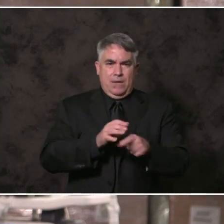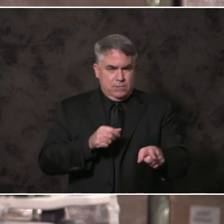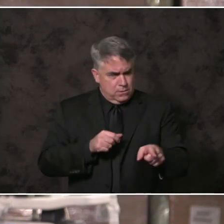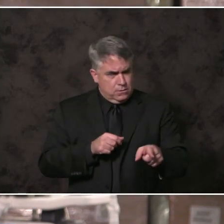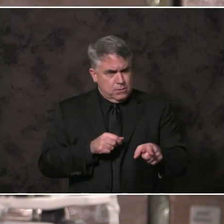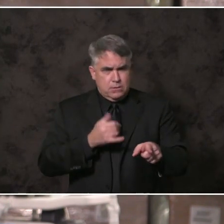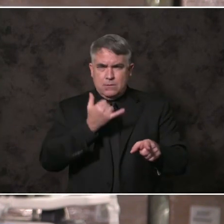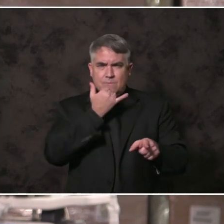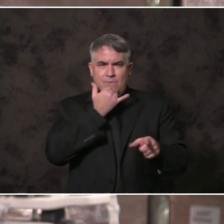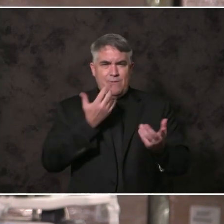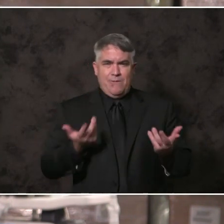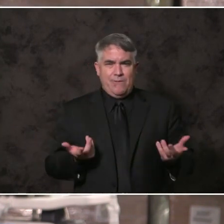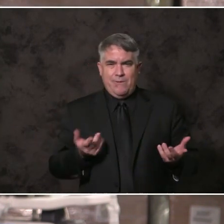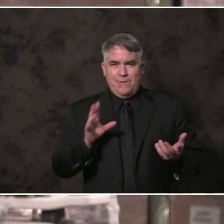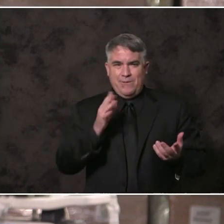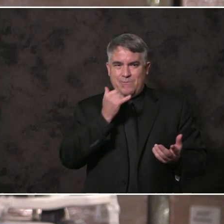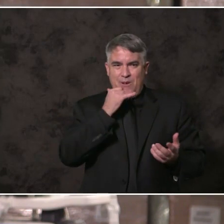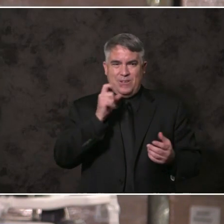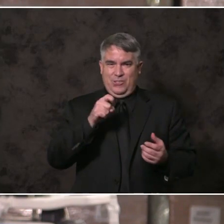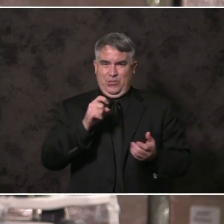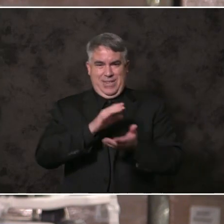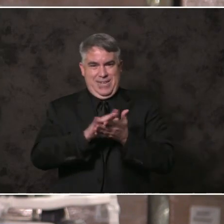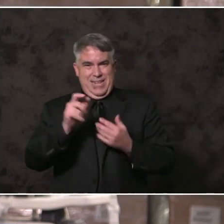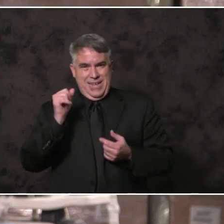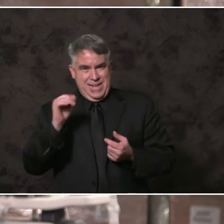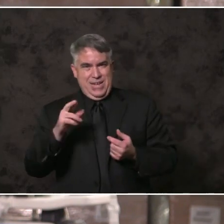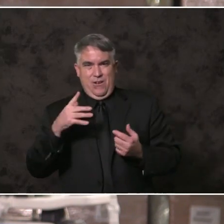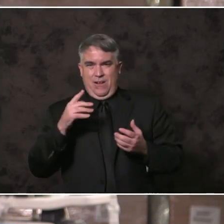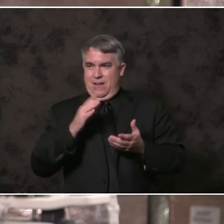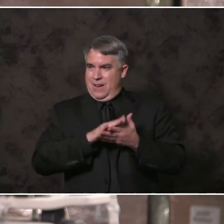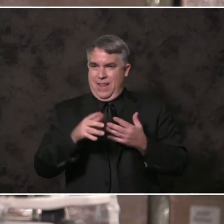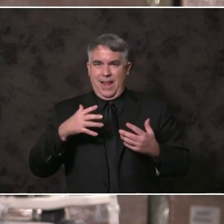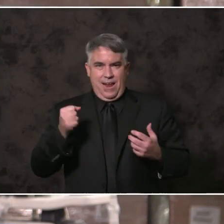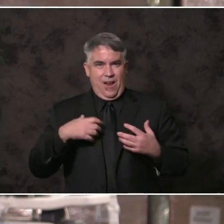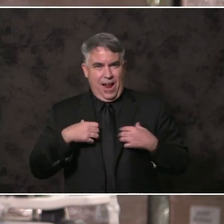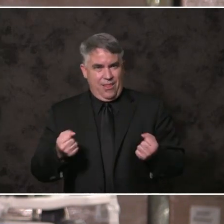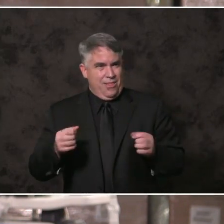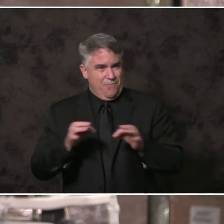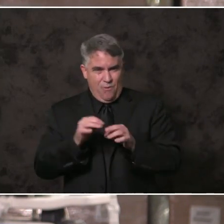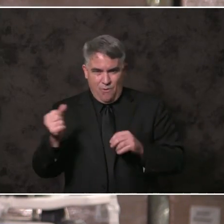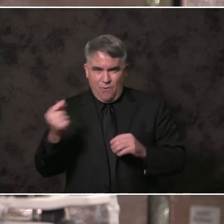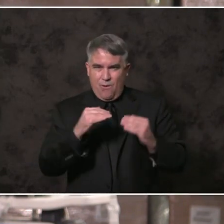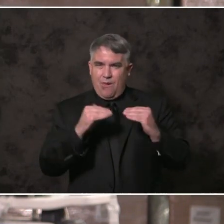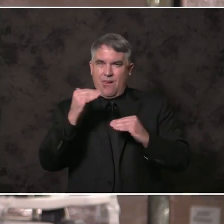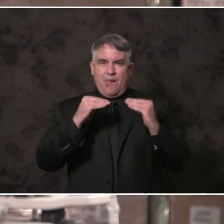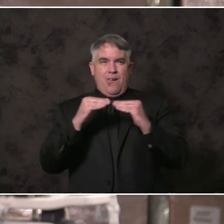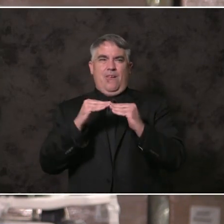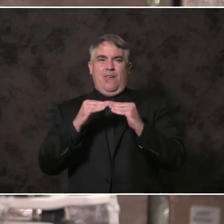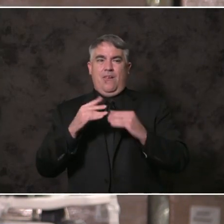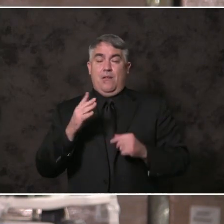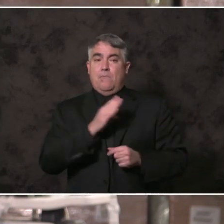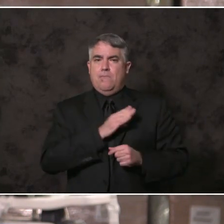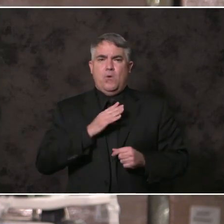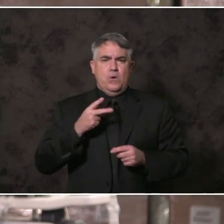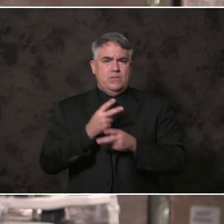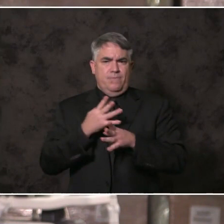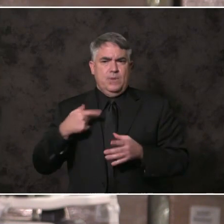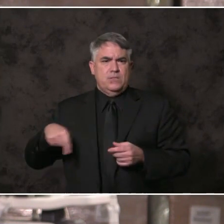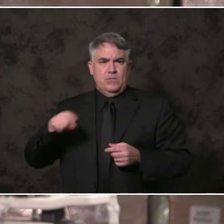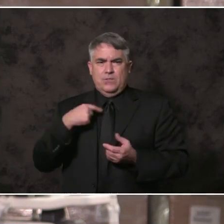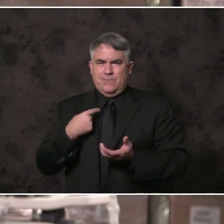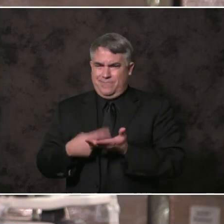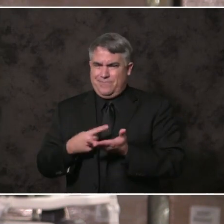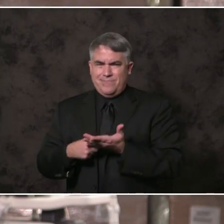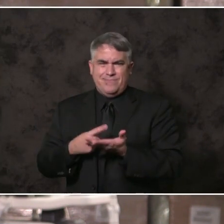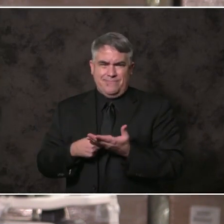air, clean water, and a healthy life. When I joined the Board of Supervisors, I pushed to expand the county's water